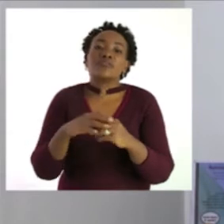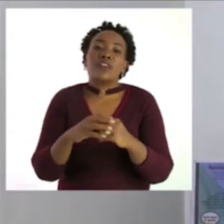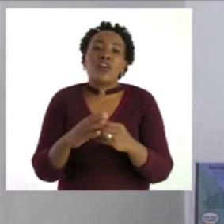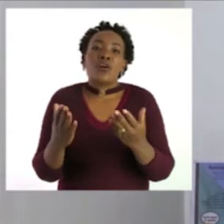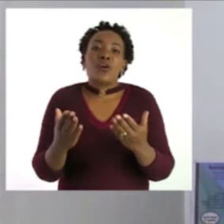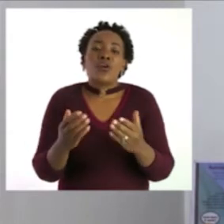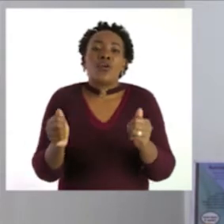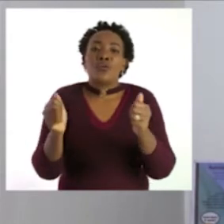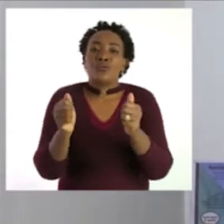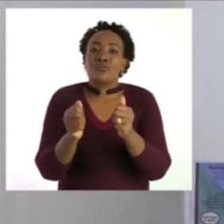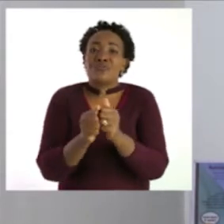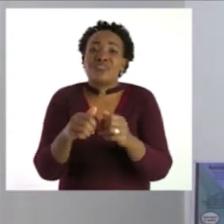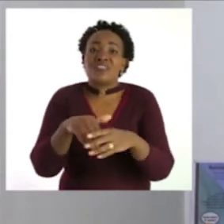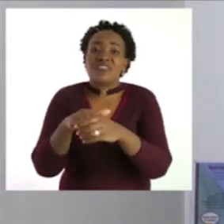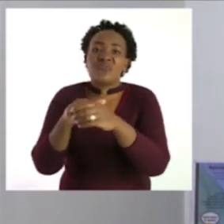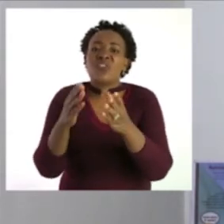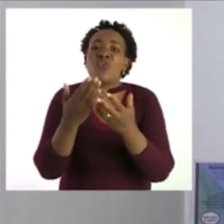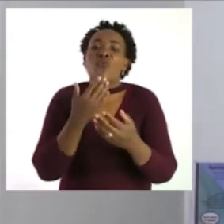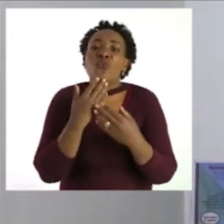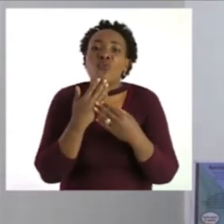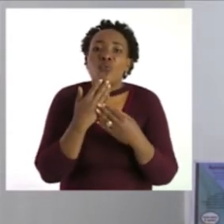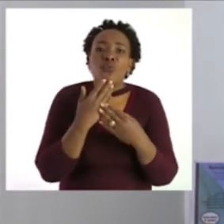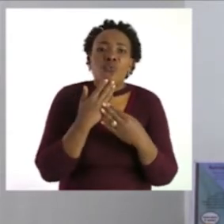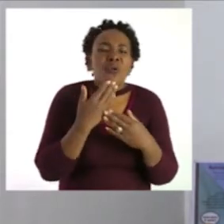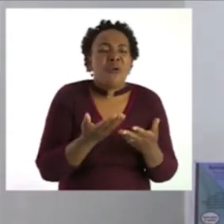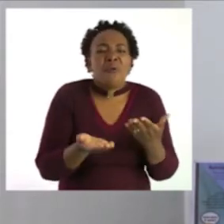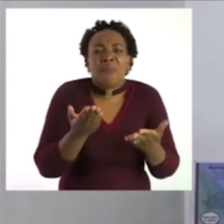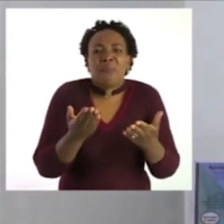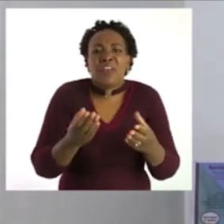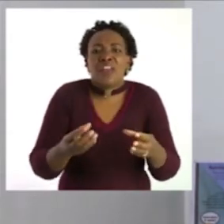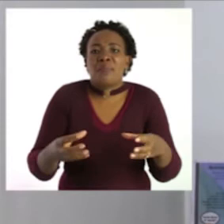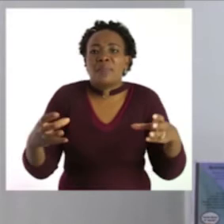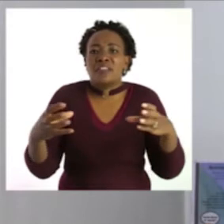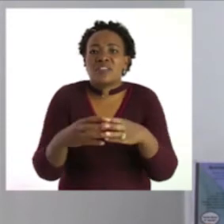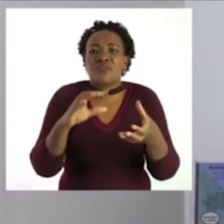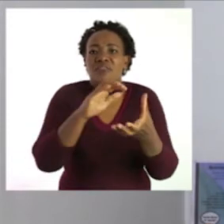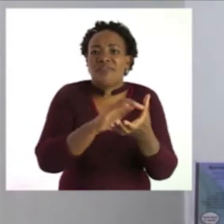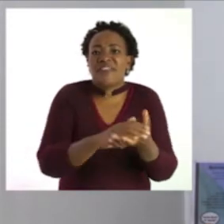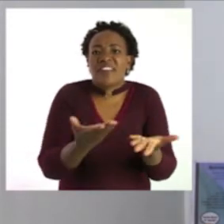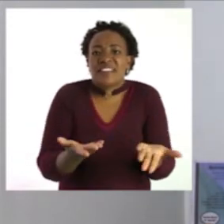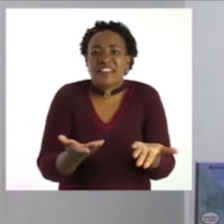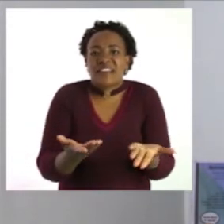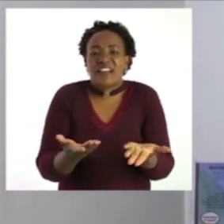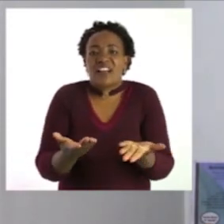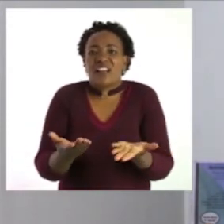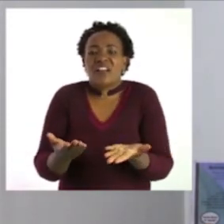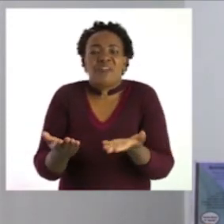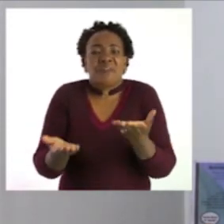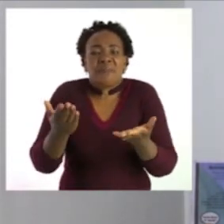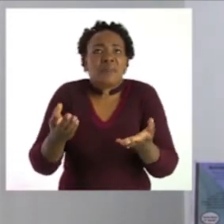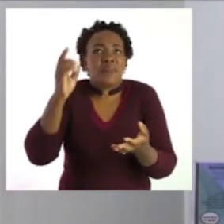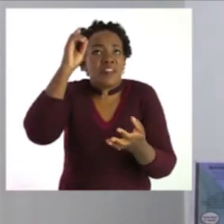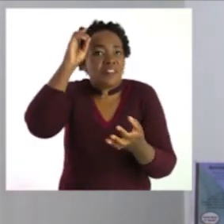going with you you can tell us about your classmates you can tell us about your grandparents